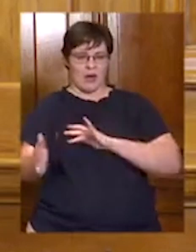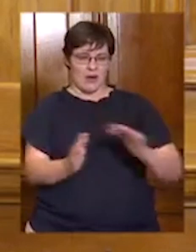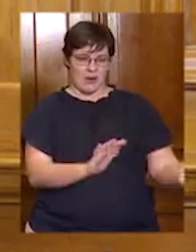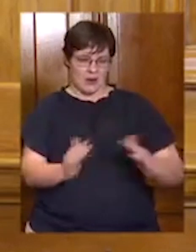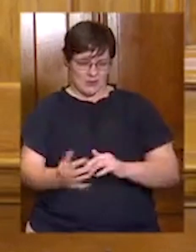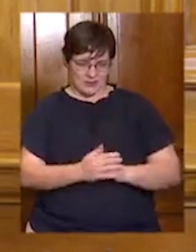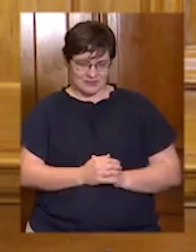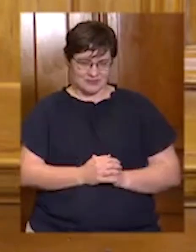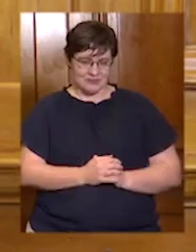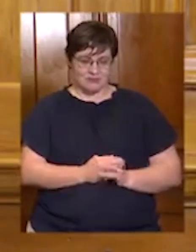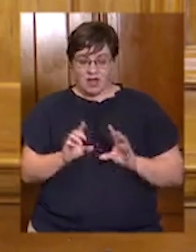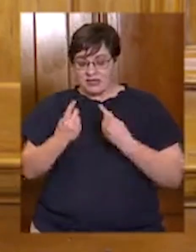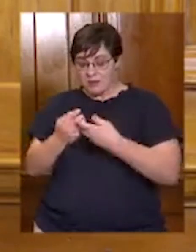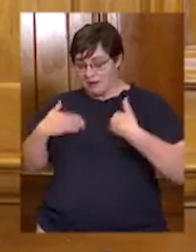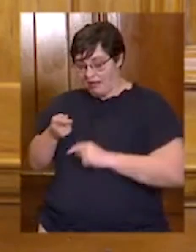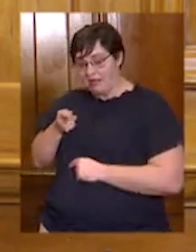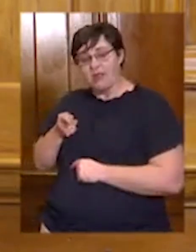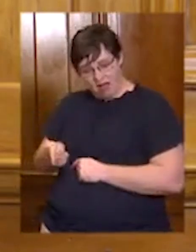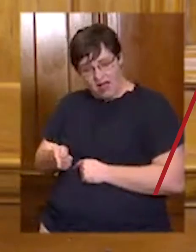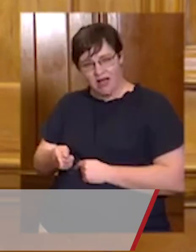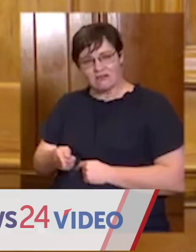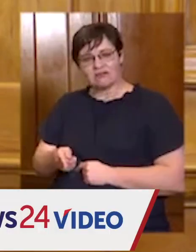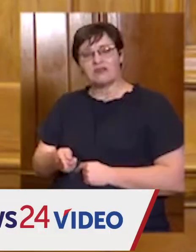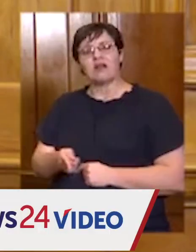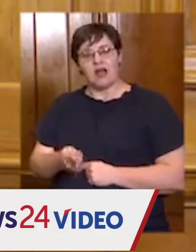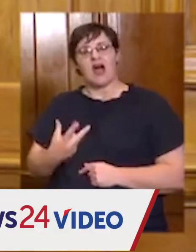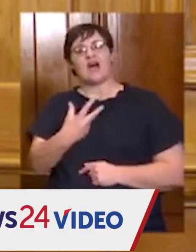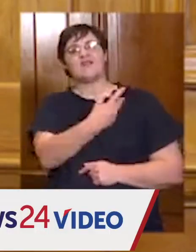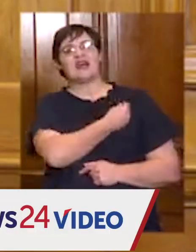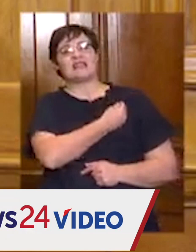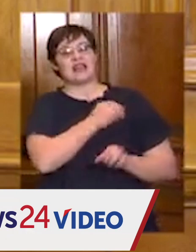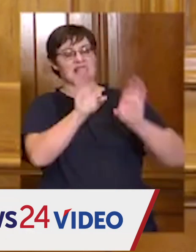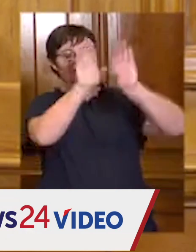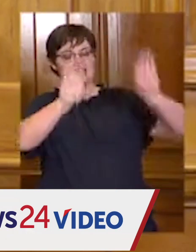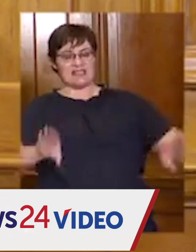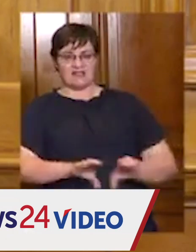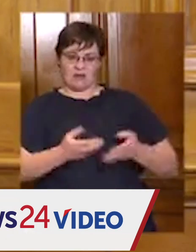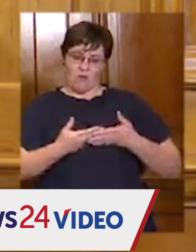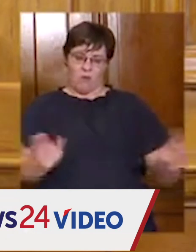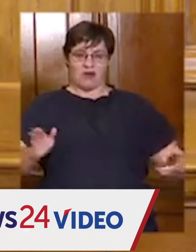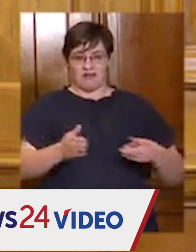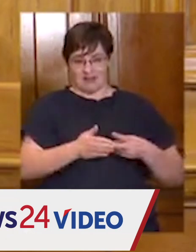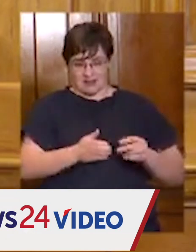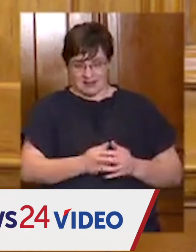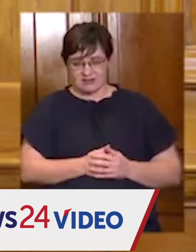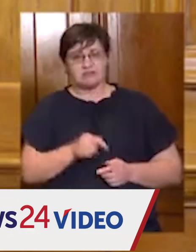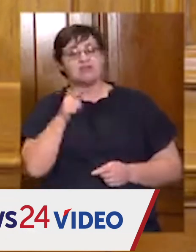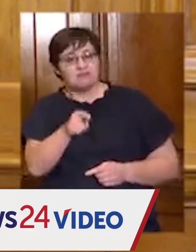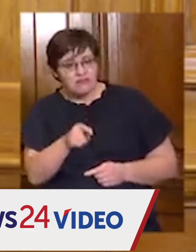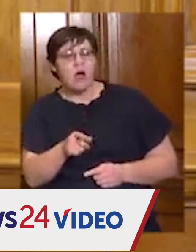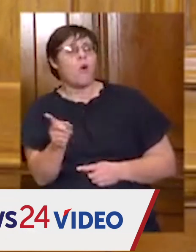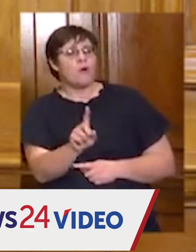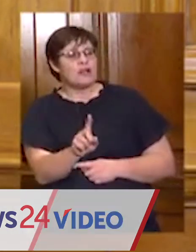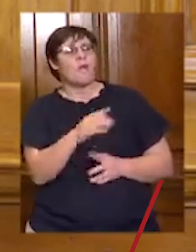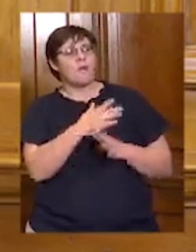The Department of Health will soon be rolling out a vaccination certificate which will provide a secure